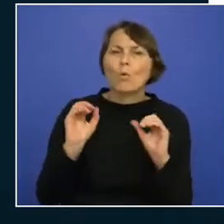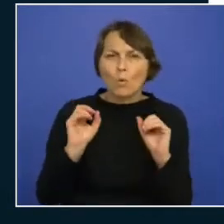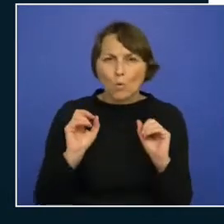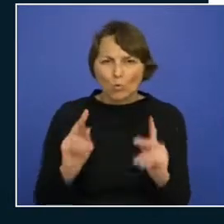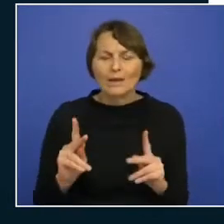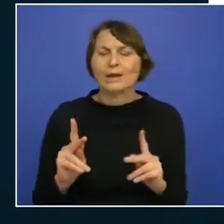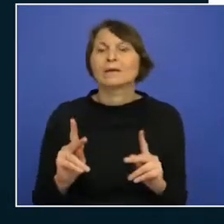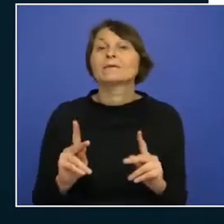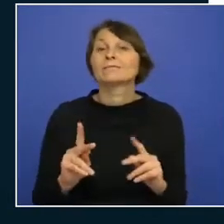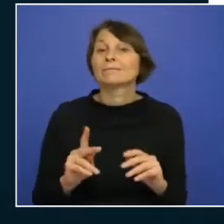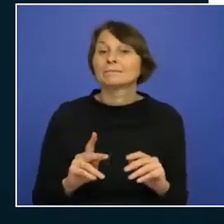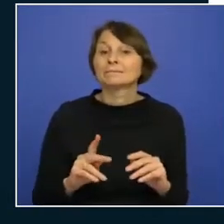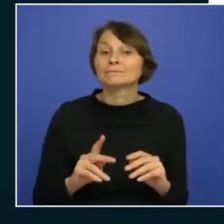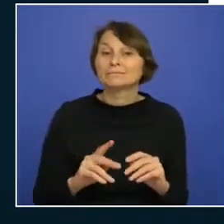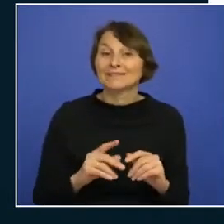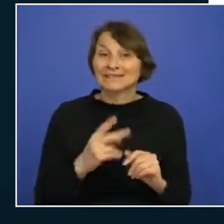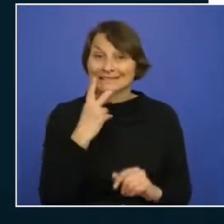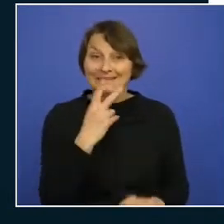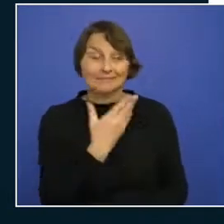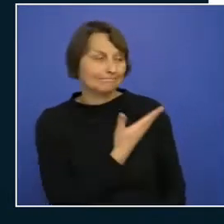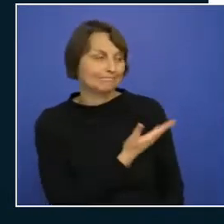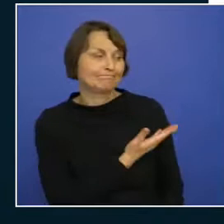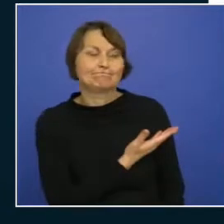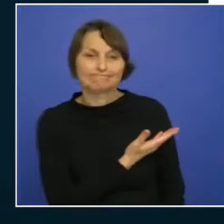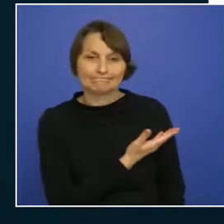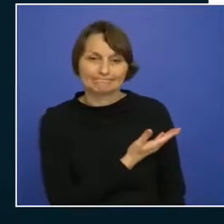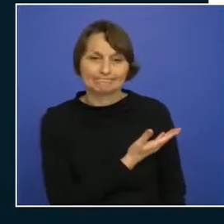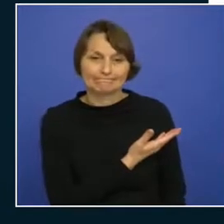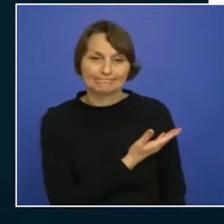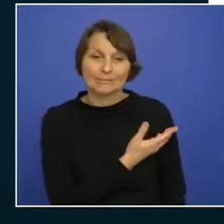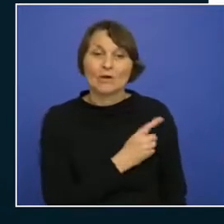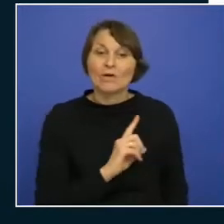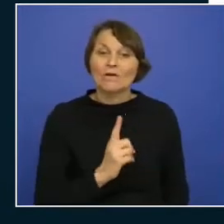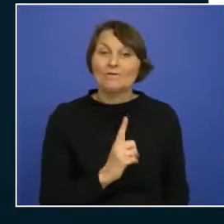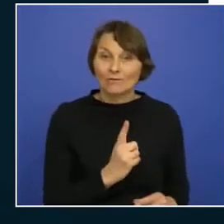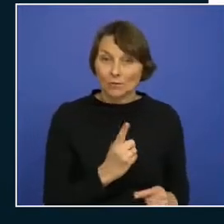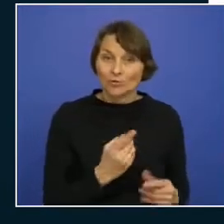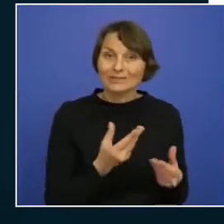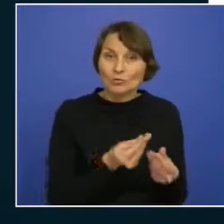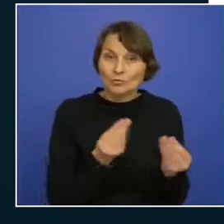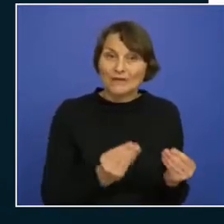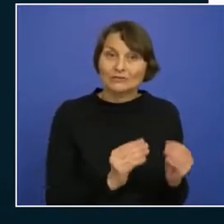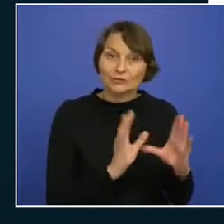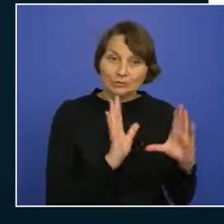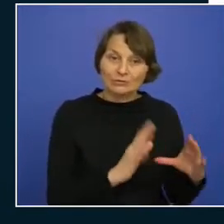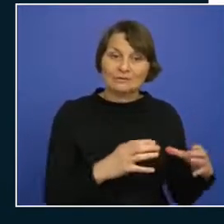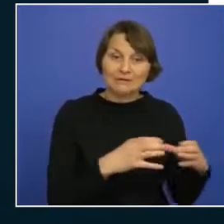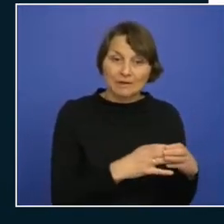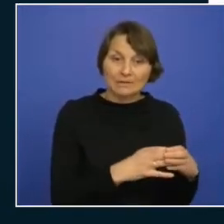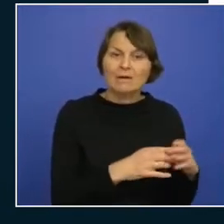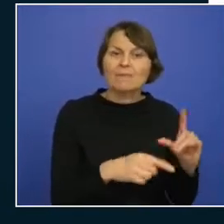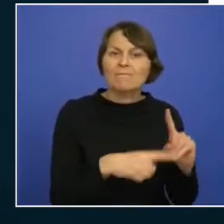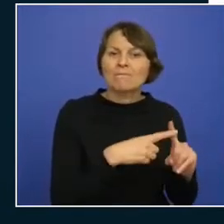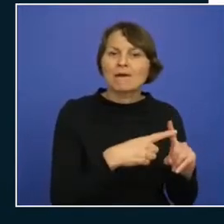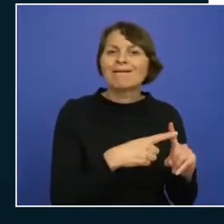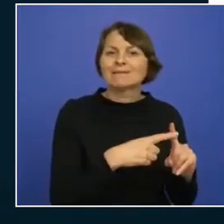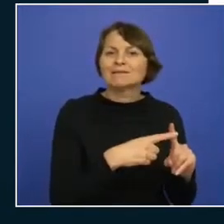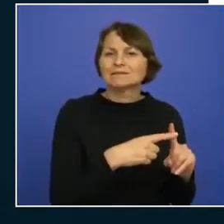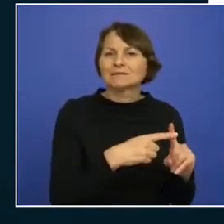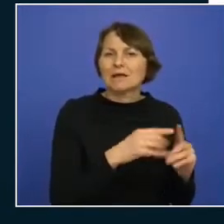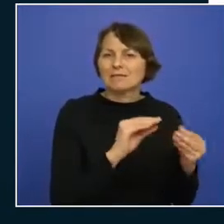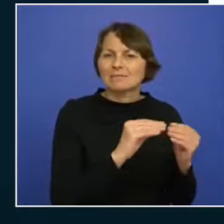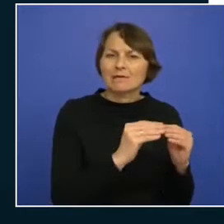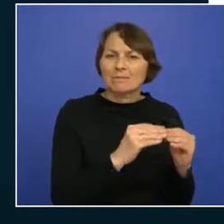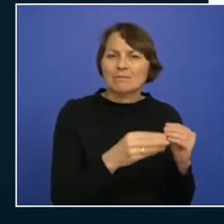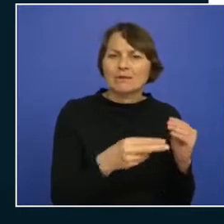this image here so they start with a resource type and they end with an instance number and there are recommended naming